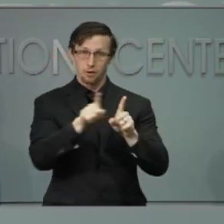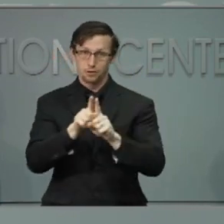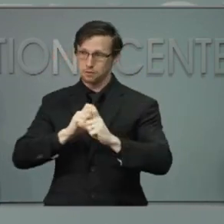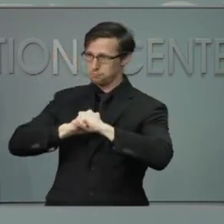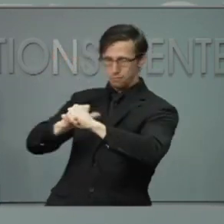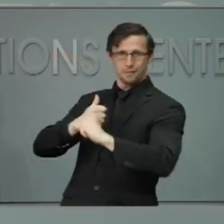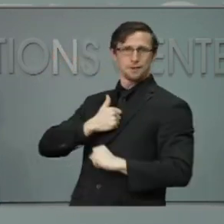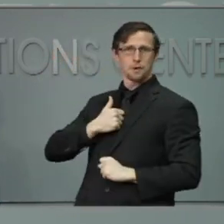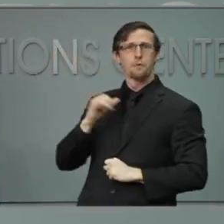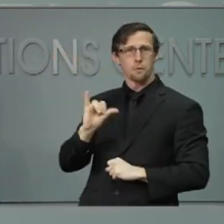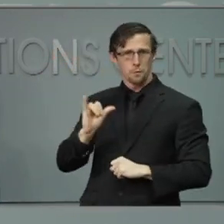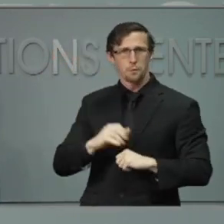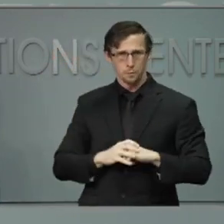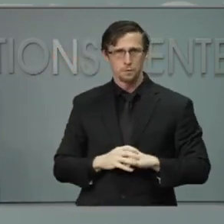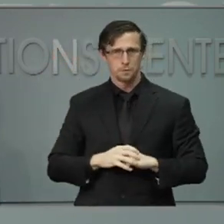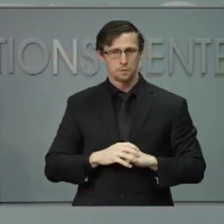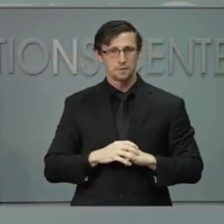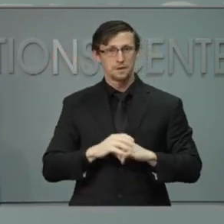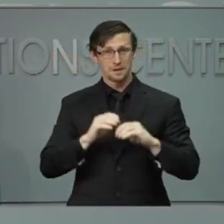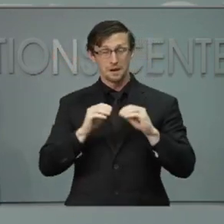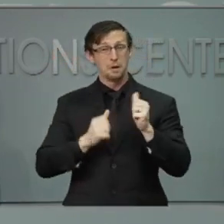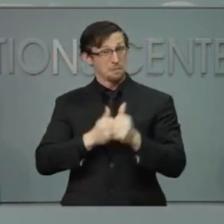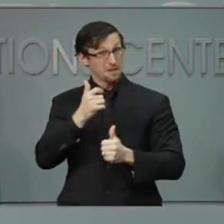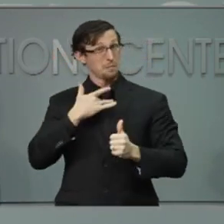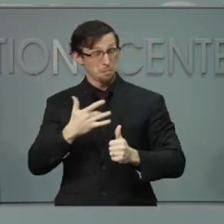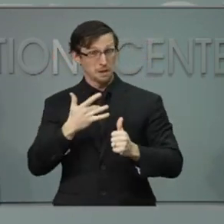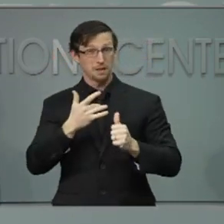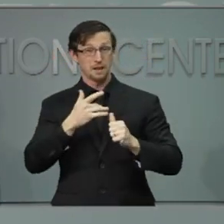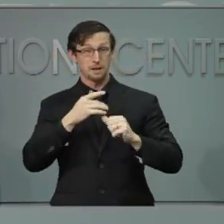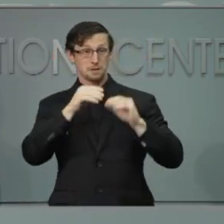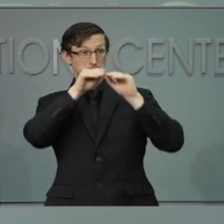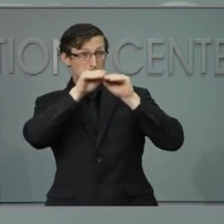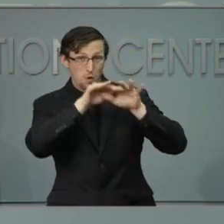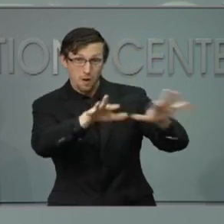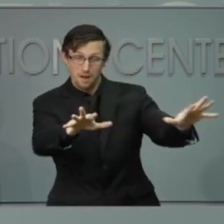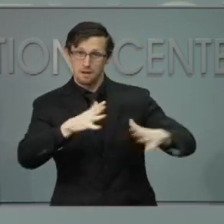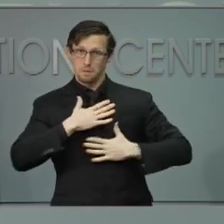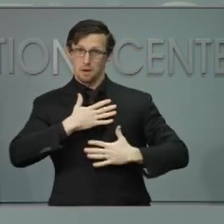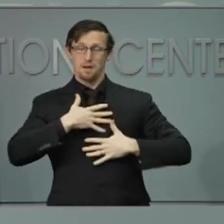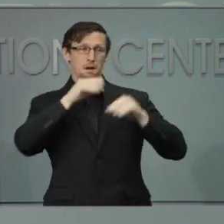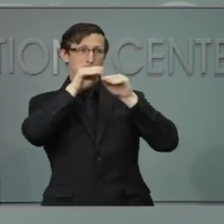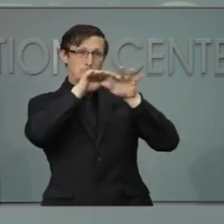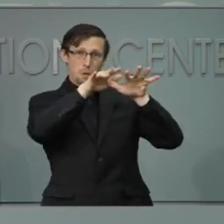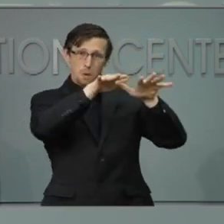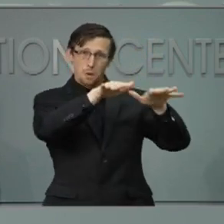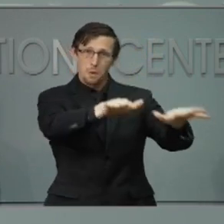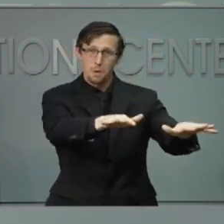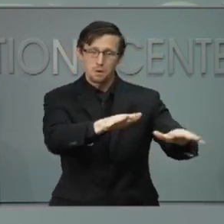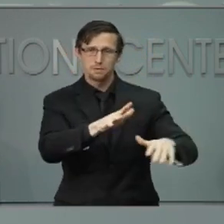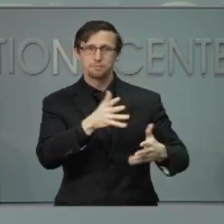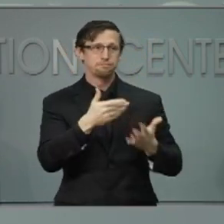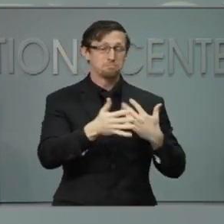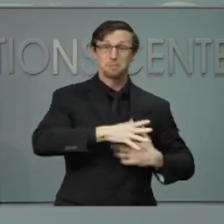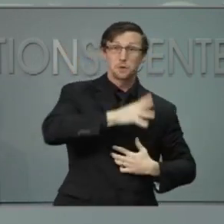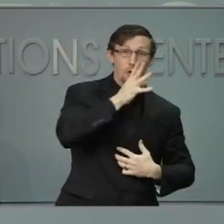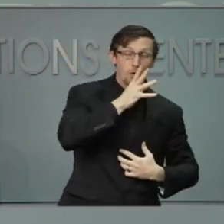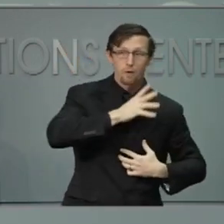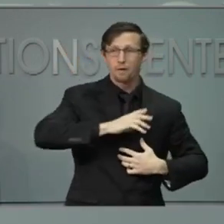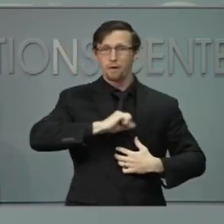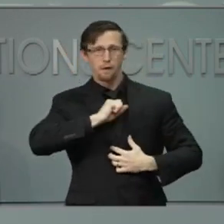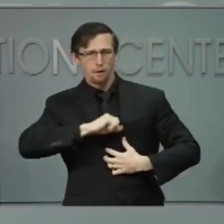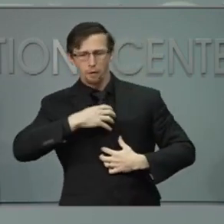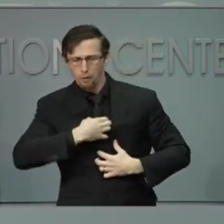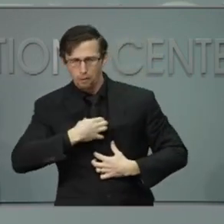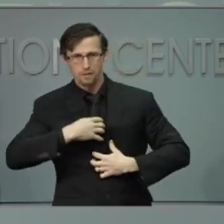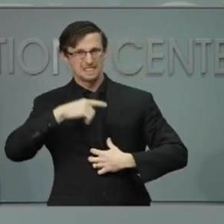well. COVID-19 spreads mainly through respiratory droplets that travel through the air when you talk, when you cough, when you